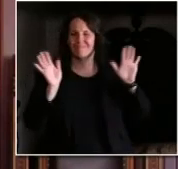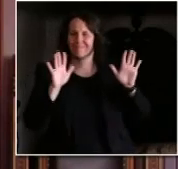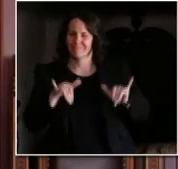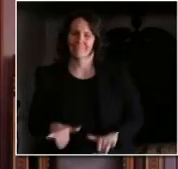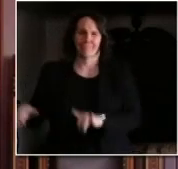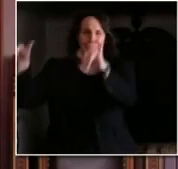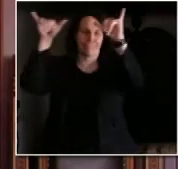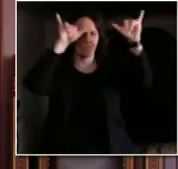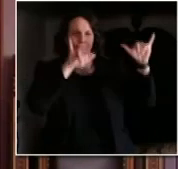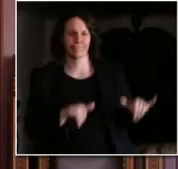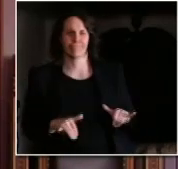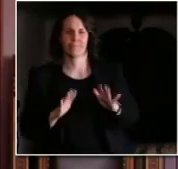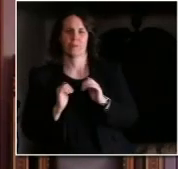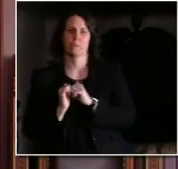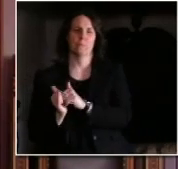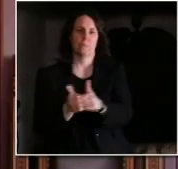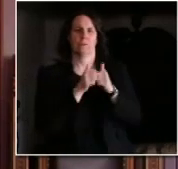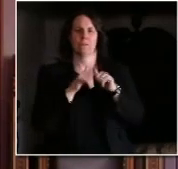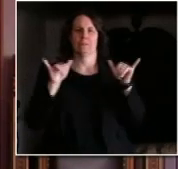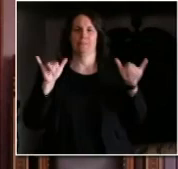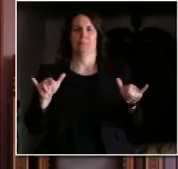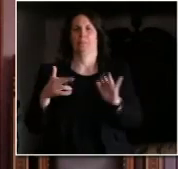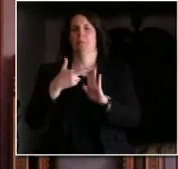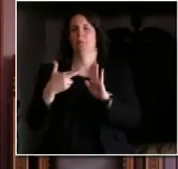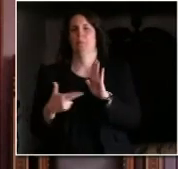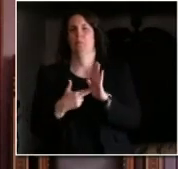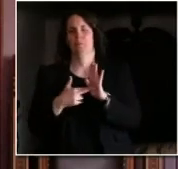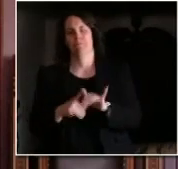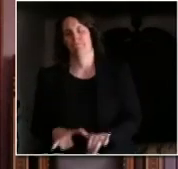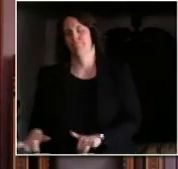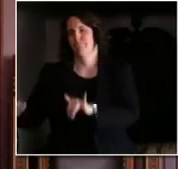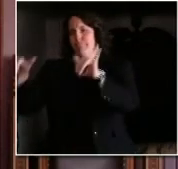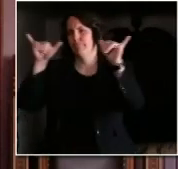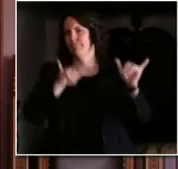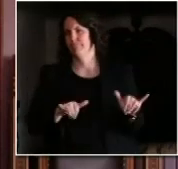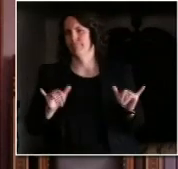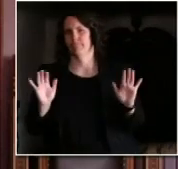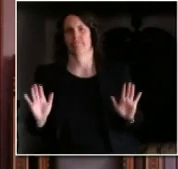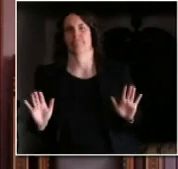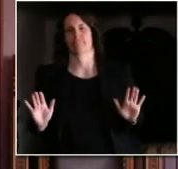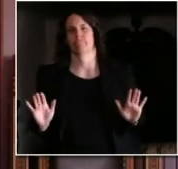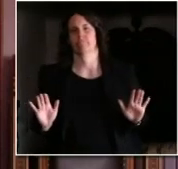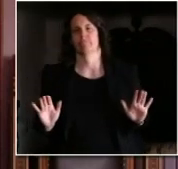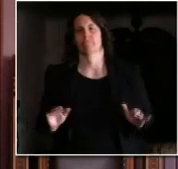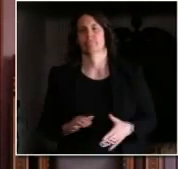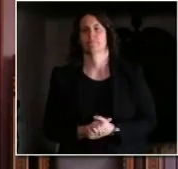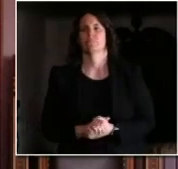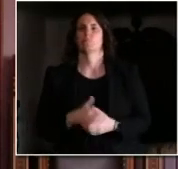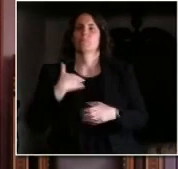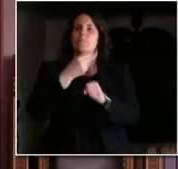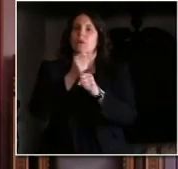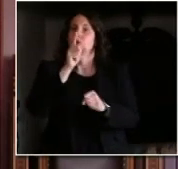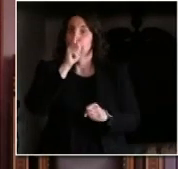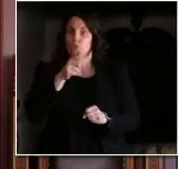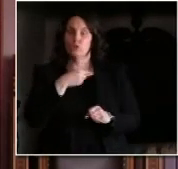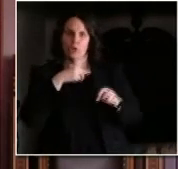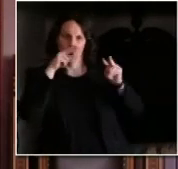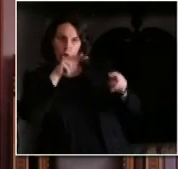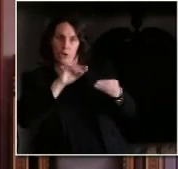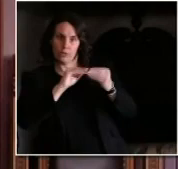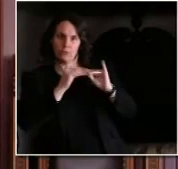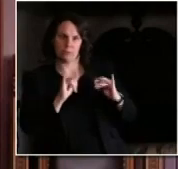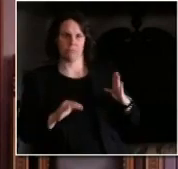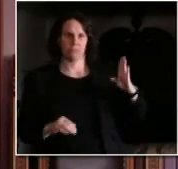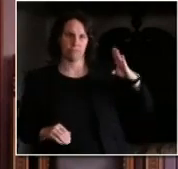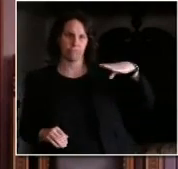people in Wisconsin it's a comprehensive approach we have to make sure that we continue to flatten the curve we haven't even gotten